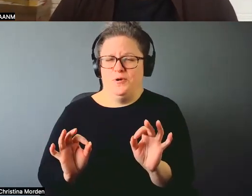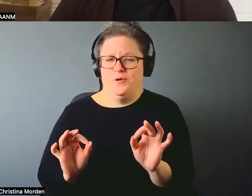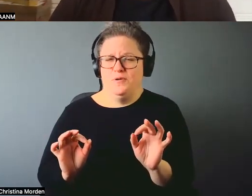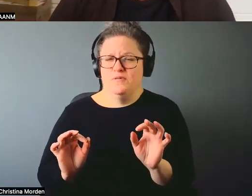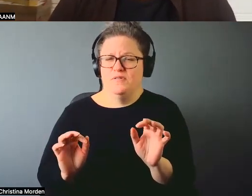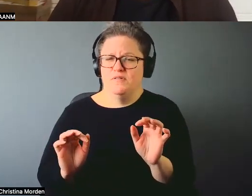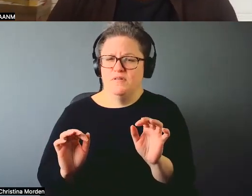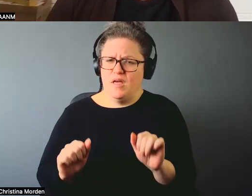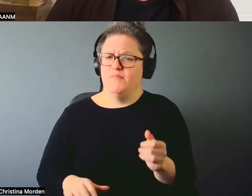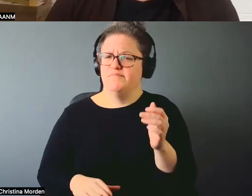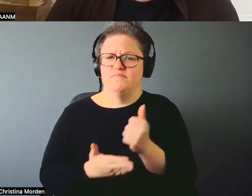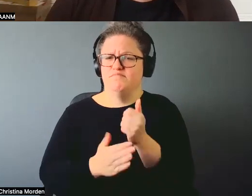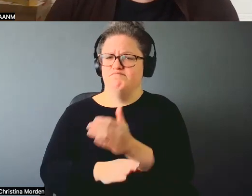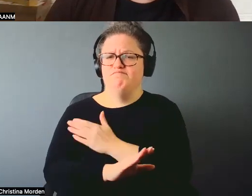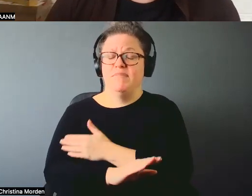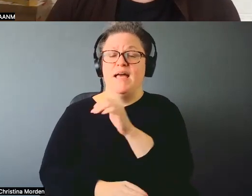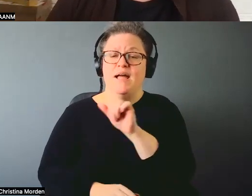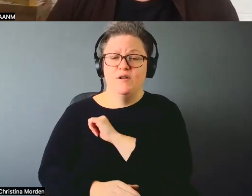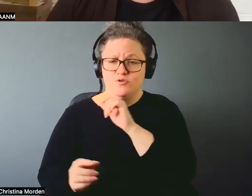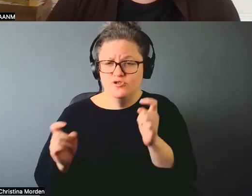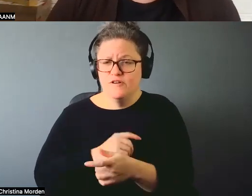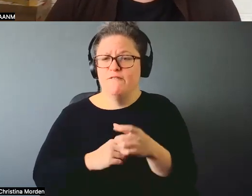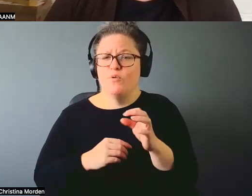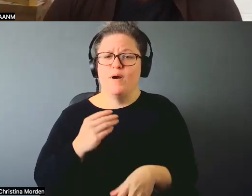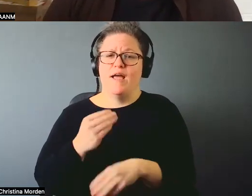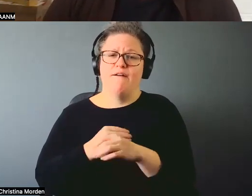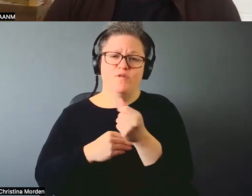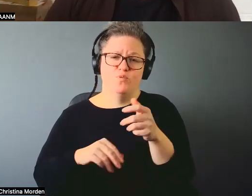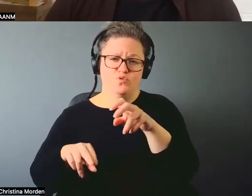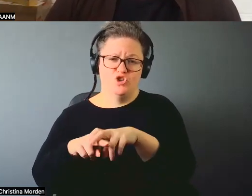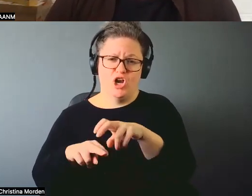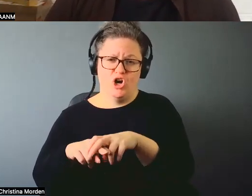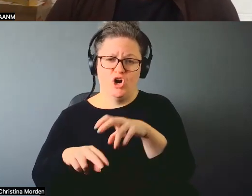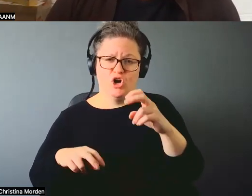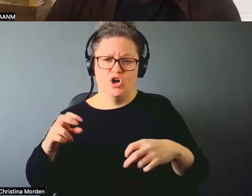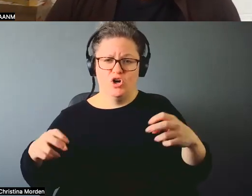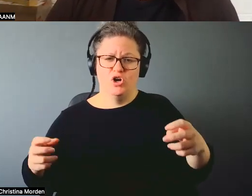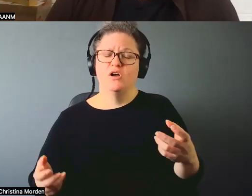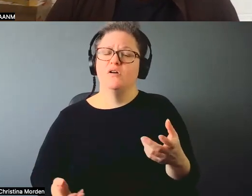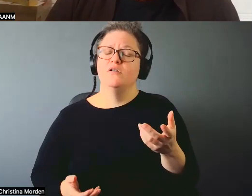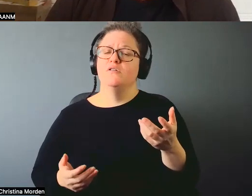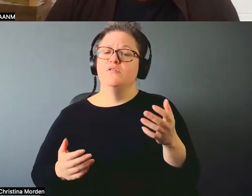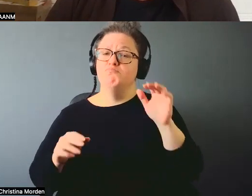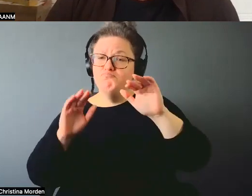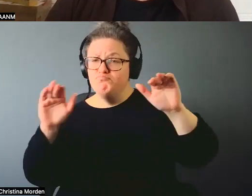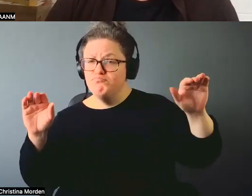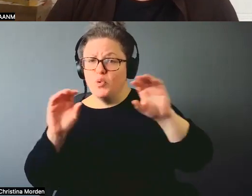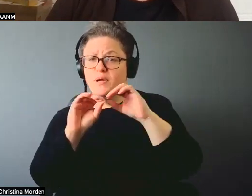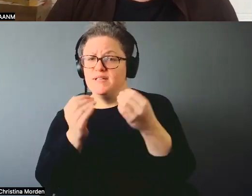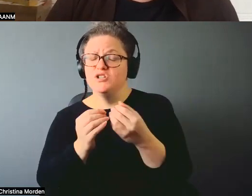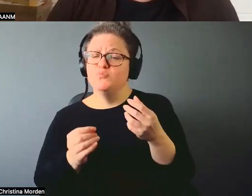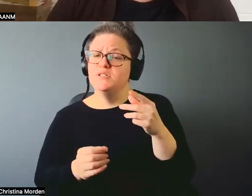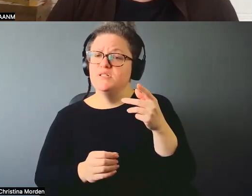shifting or adding a few extra seats. And, you know, we're seeing less pushback against it, but there's still,